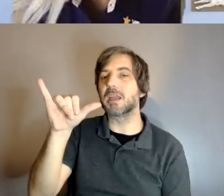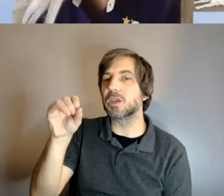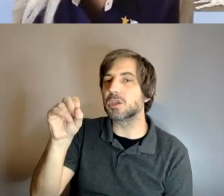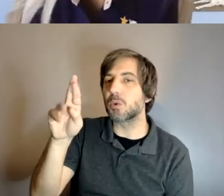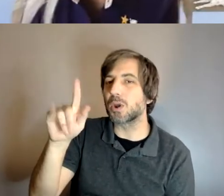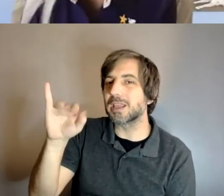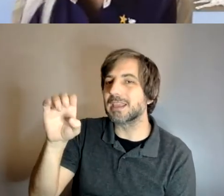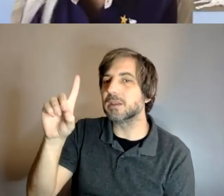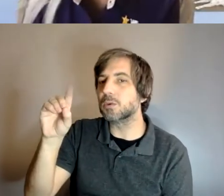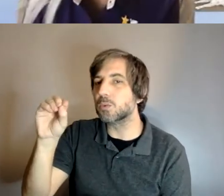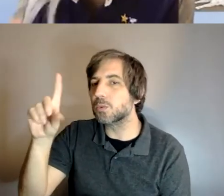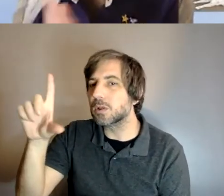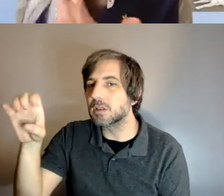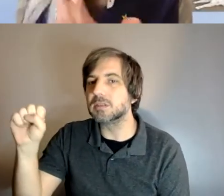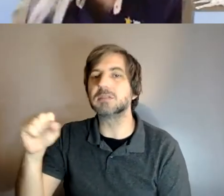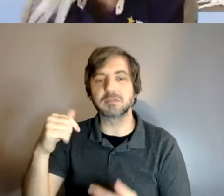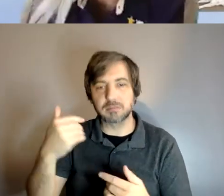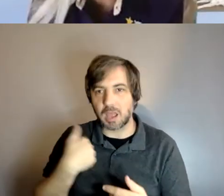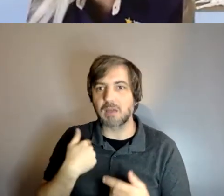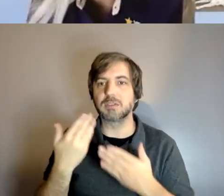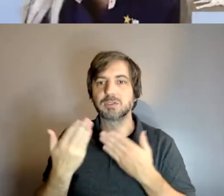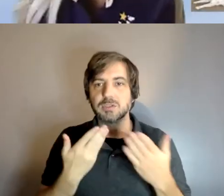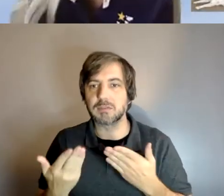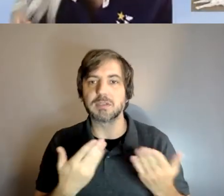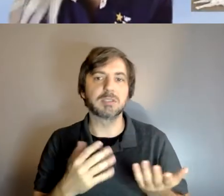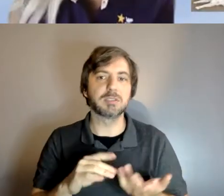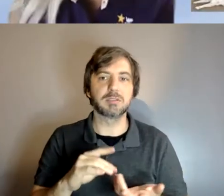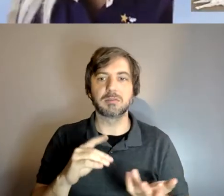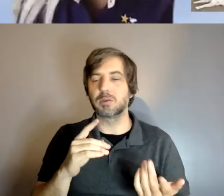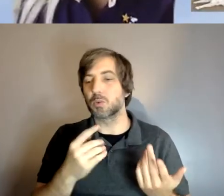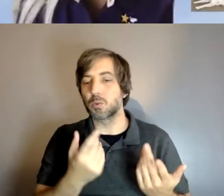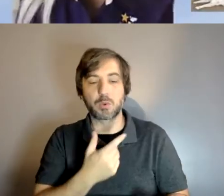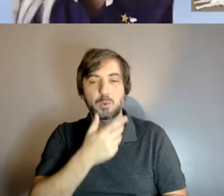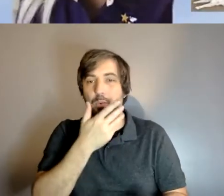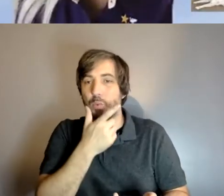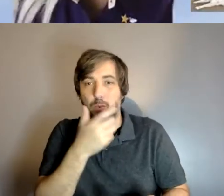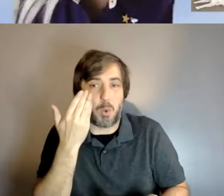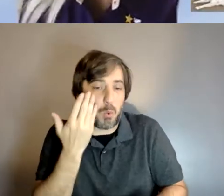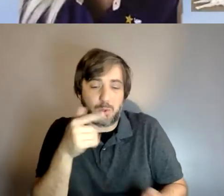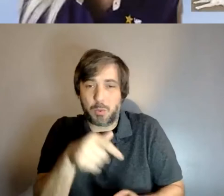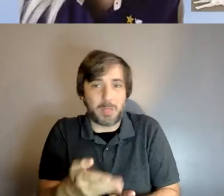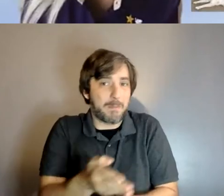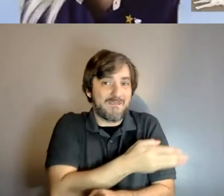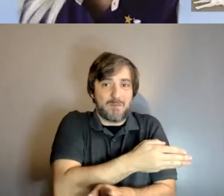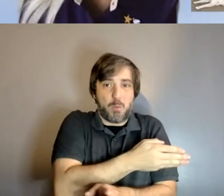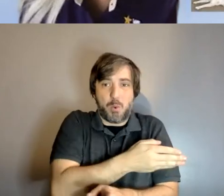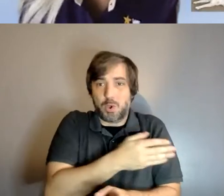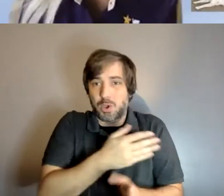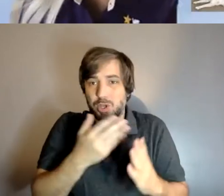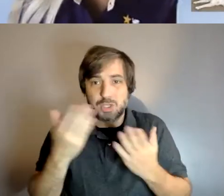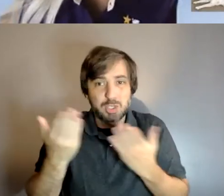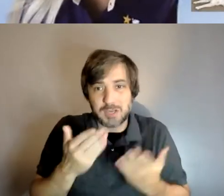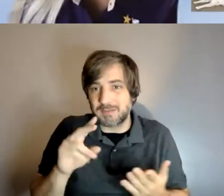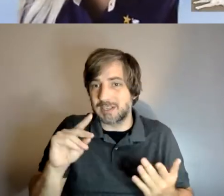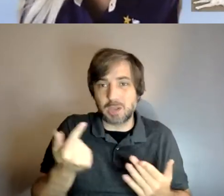and we've worked with a few who knows what they were they were rescue dogs shelter dogs phenomenal dogs for us the main thing is that